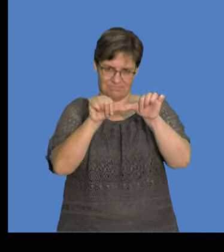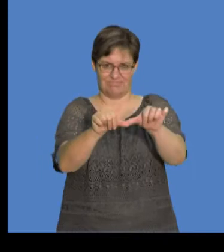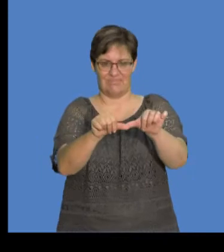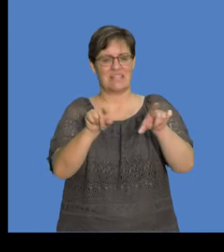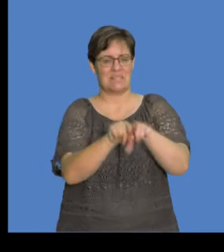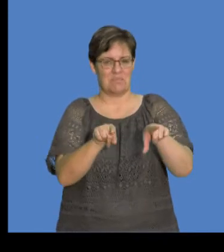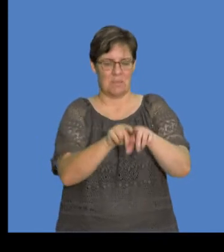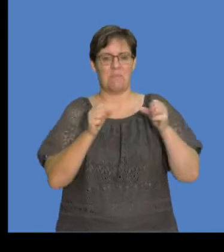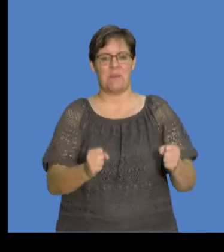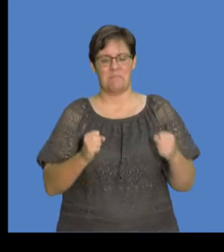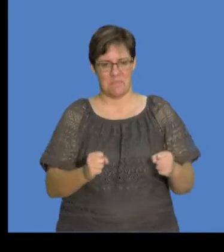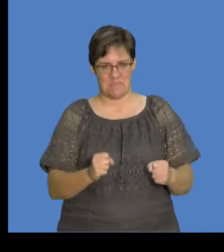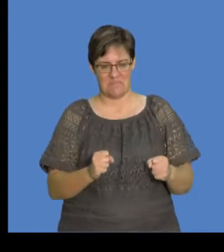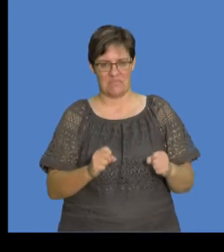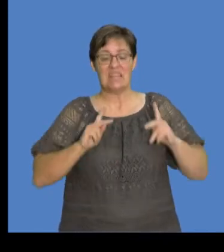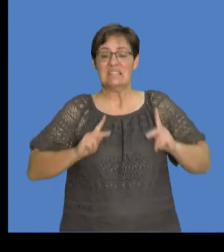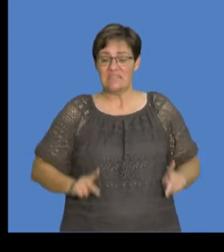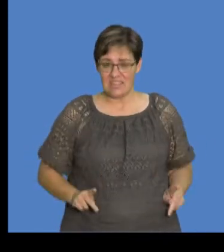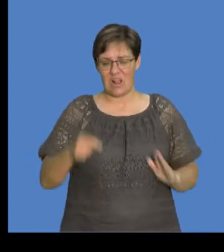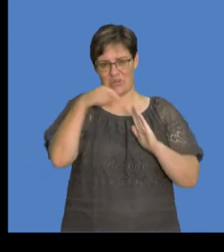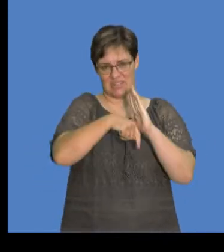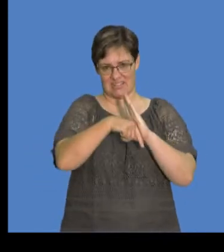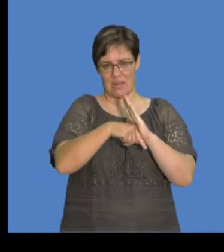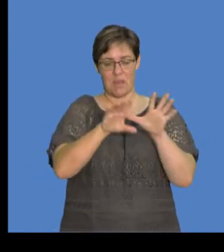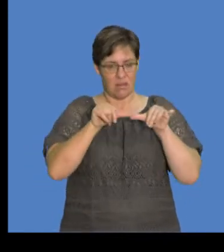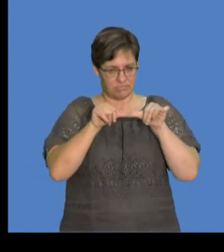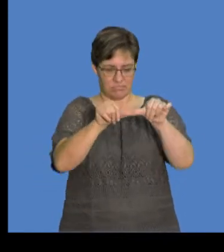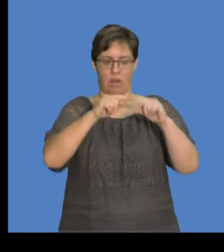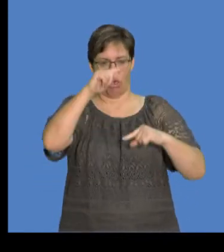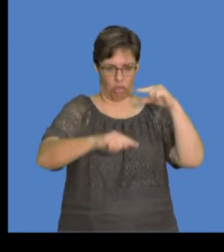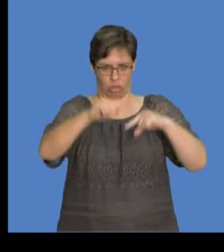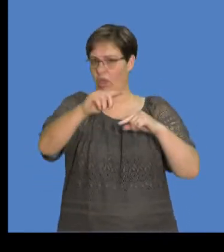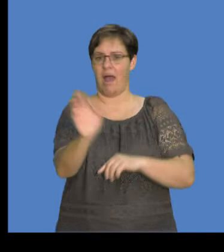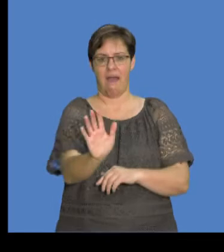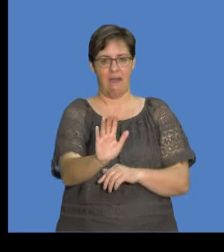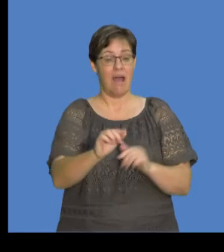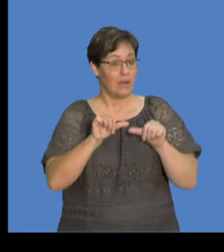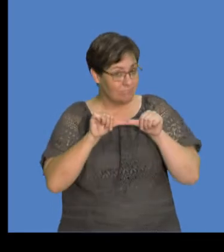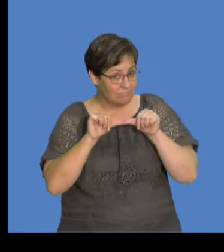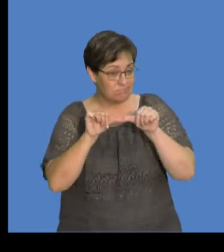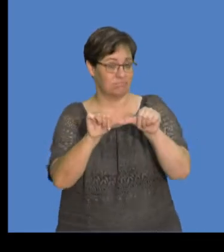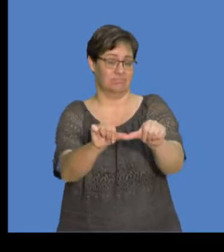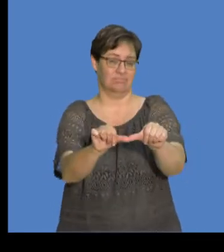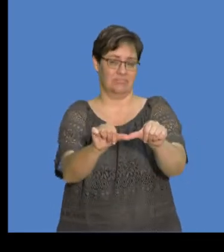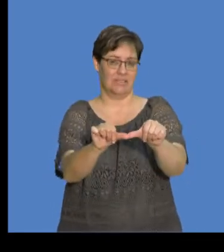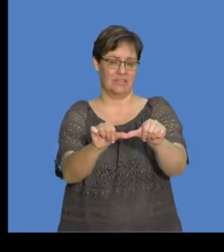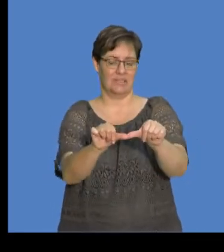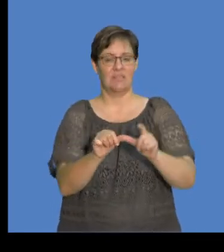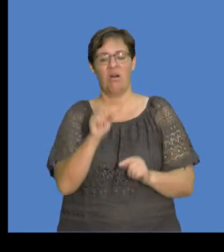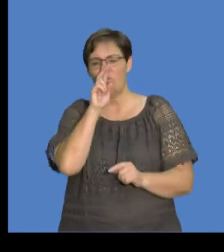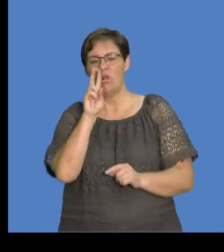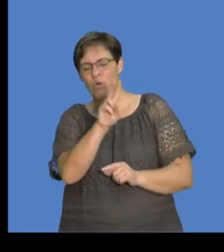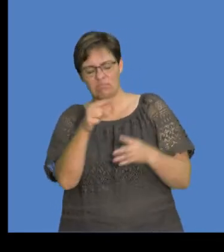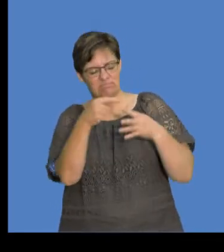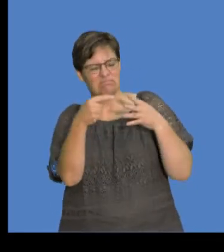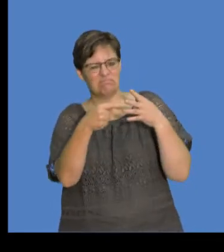is actually a physical quantity, it must remain constant. Okay, we shall look into what are the